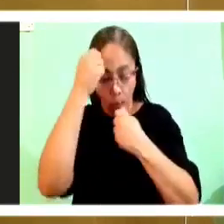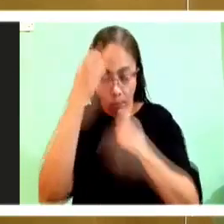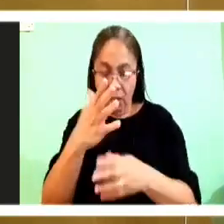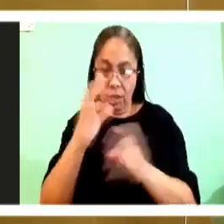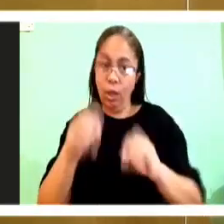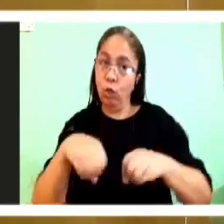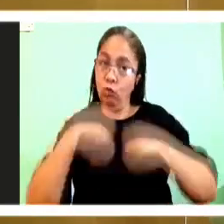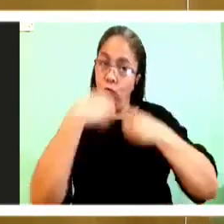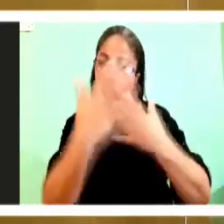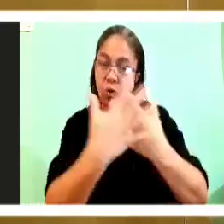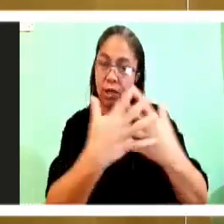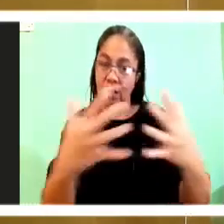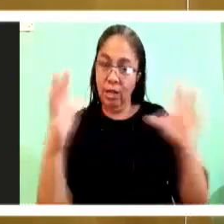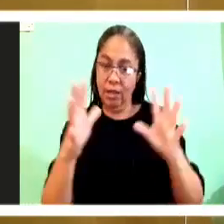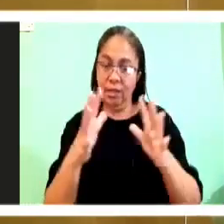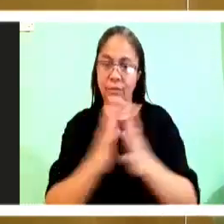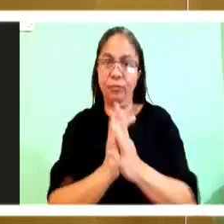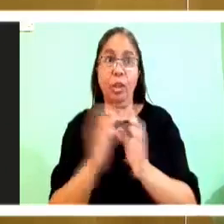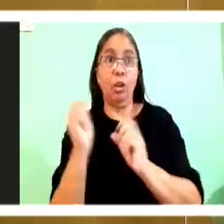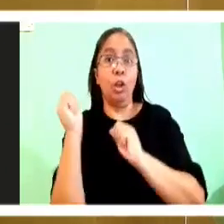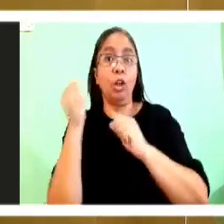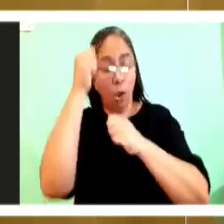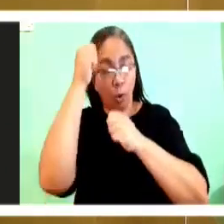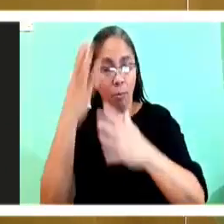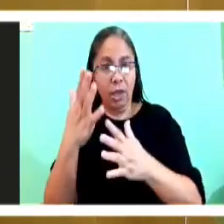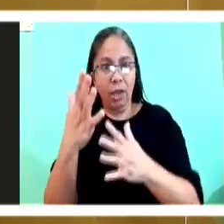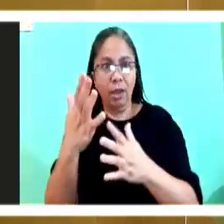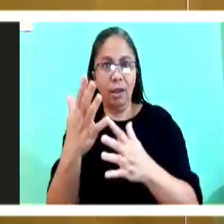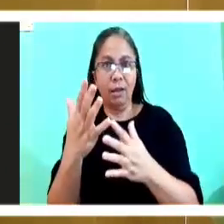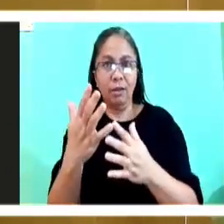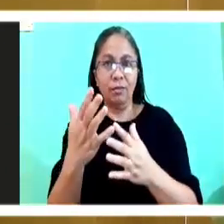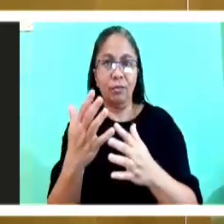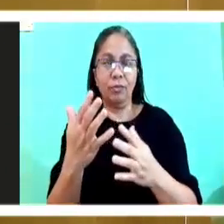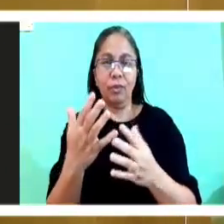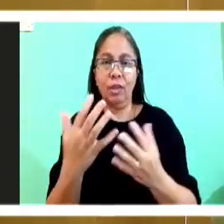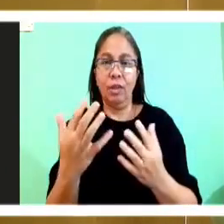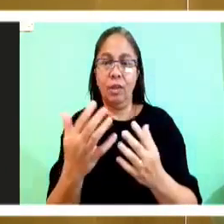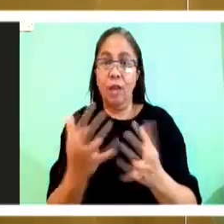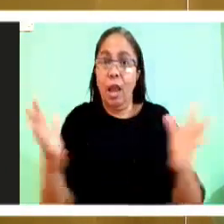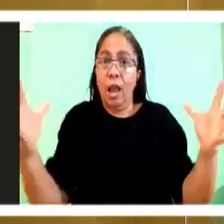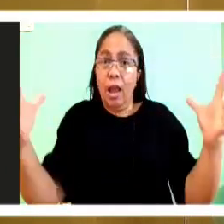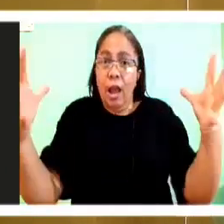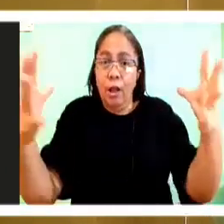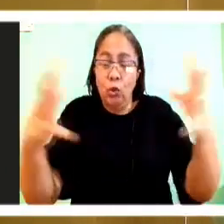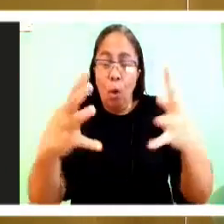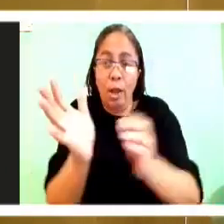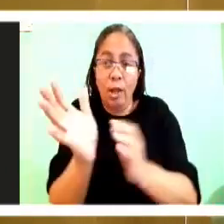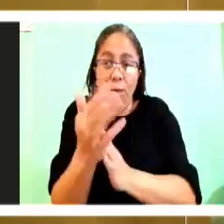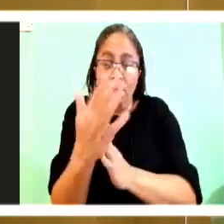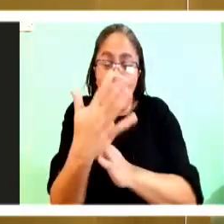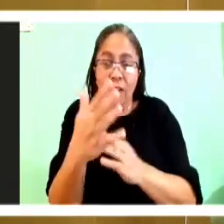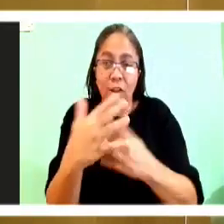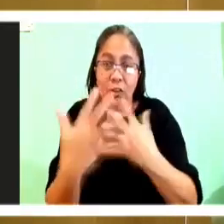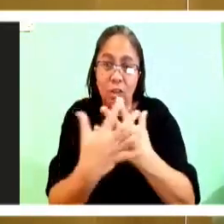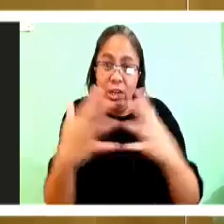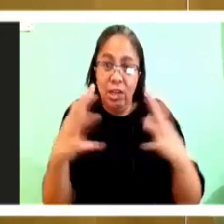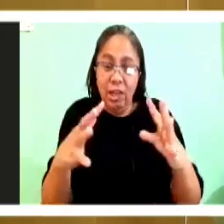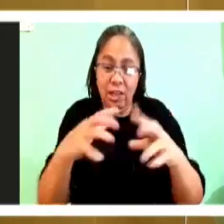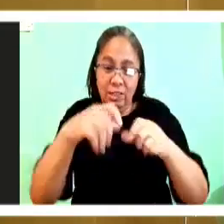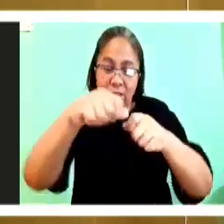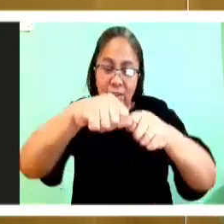And when they had done this, they netted such a huge number of fish that their nets began to tear.